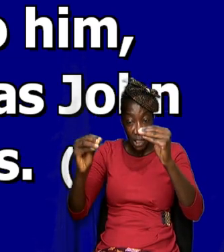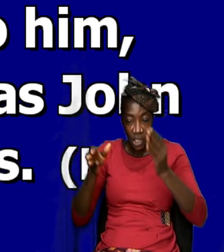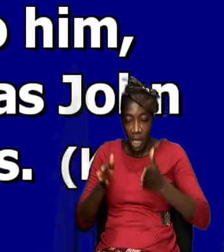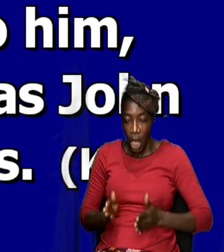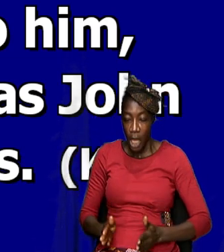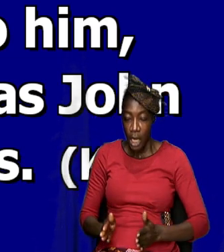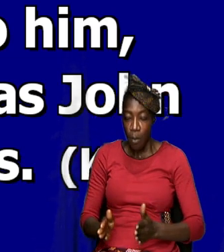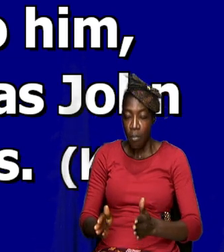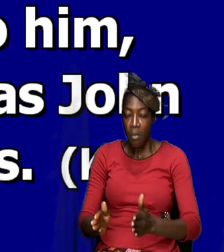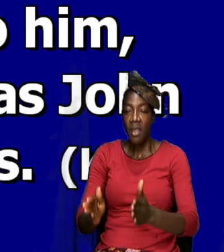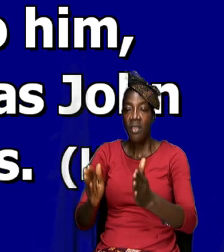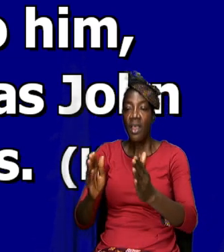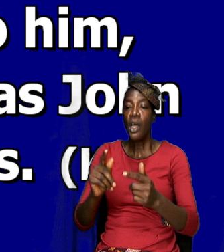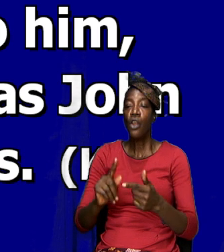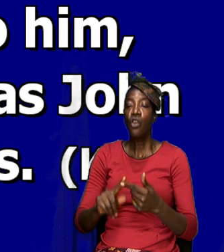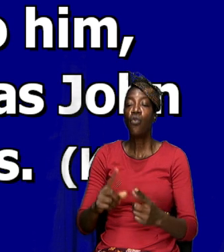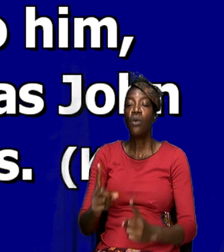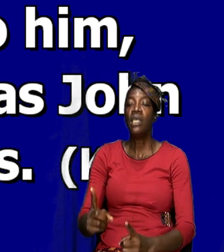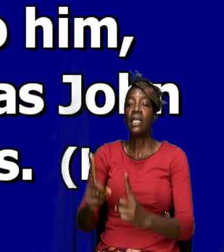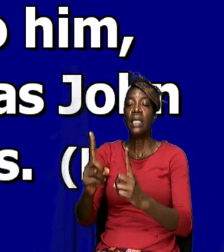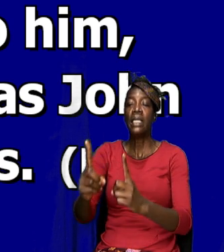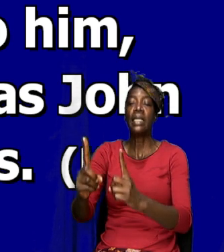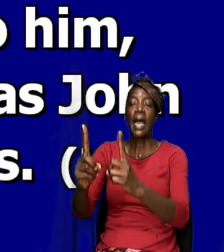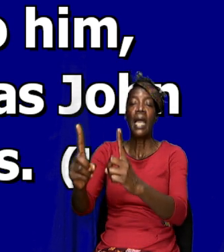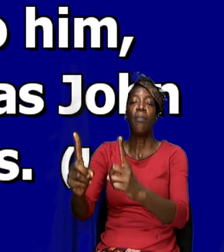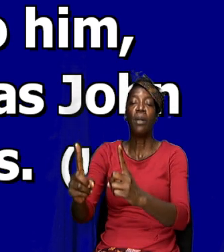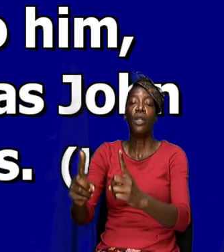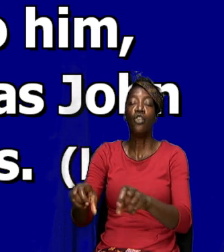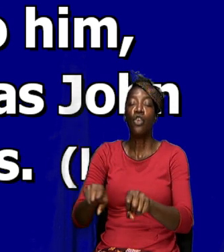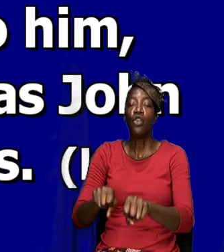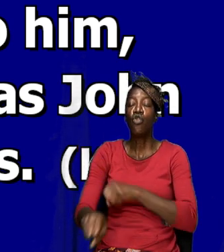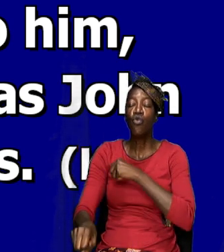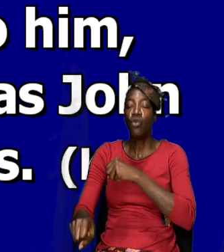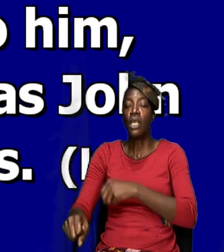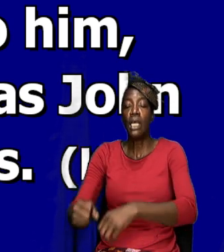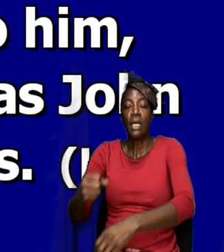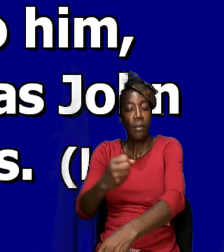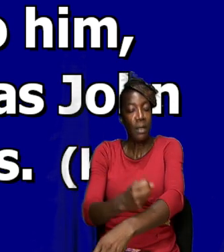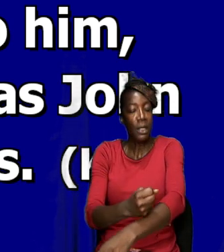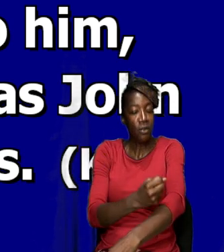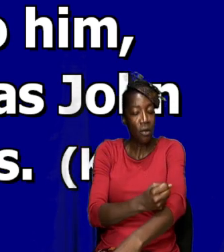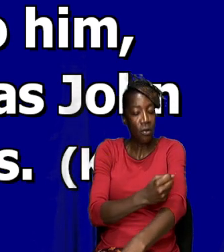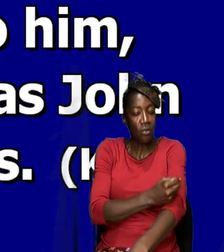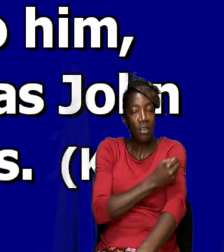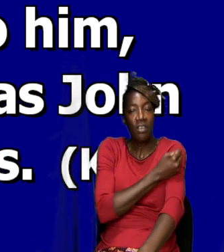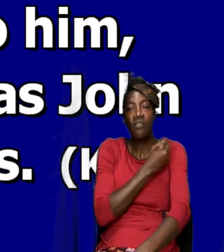to his disciples so that they can be as successful as he was so let us look at it